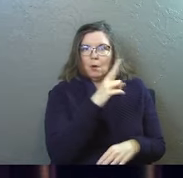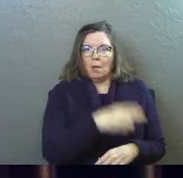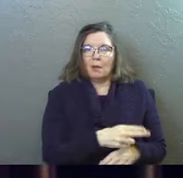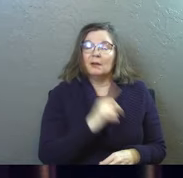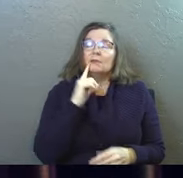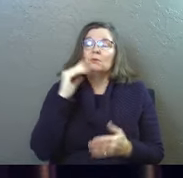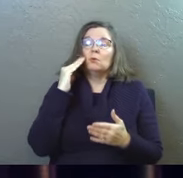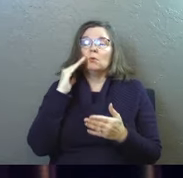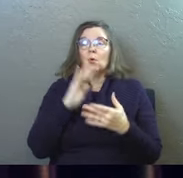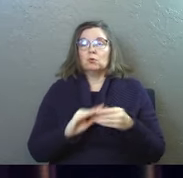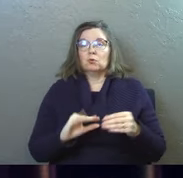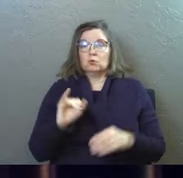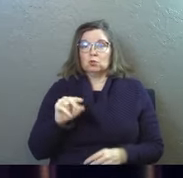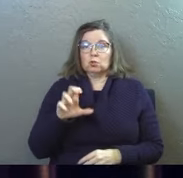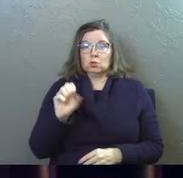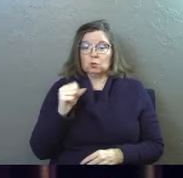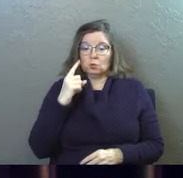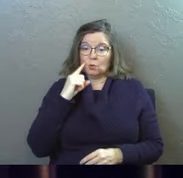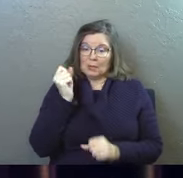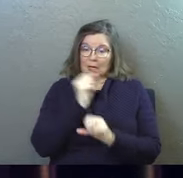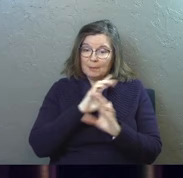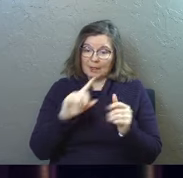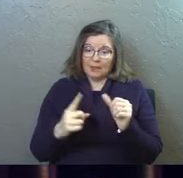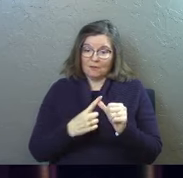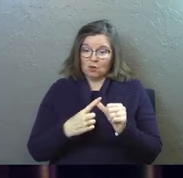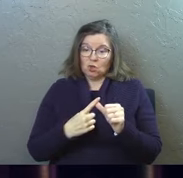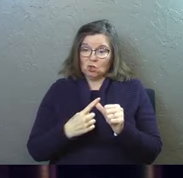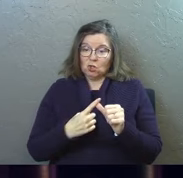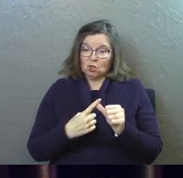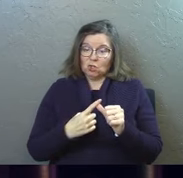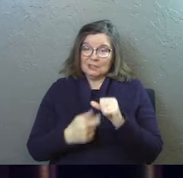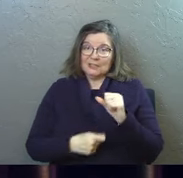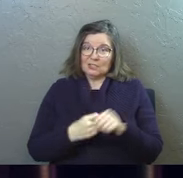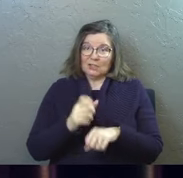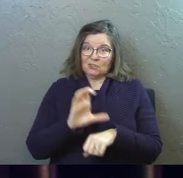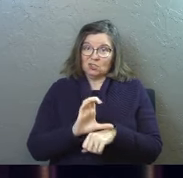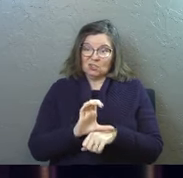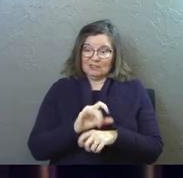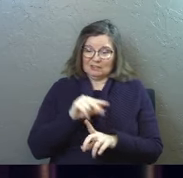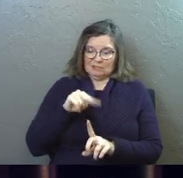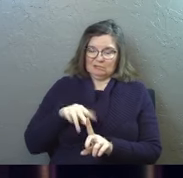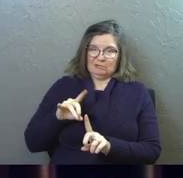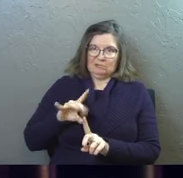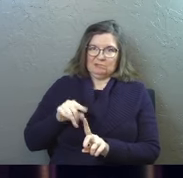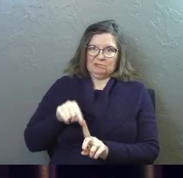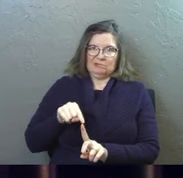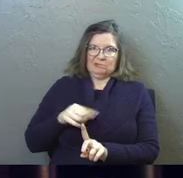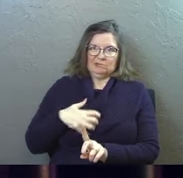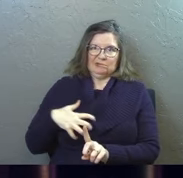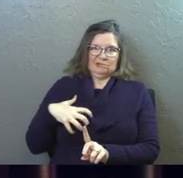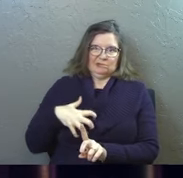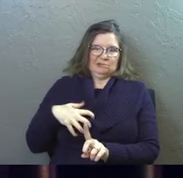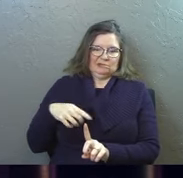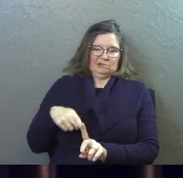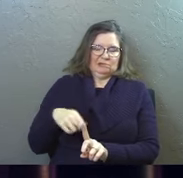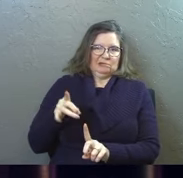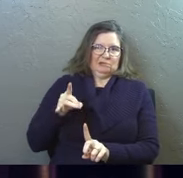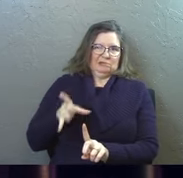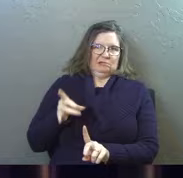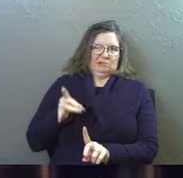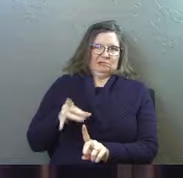imagine for the first few centuries of church life that guy was a bit of a villain to them. They didn't like him.